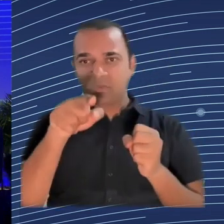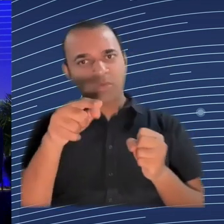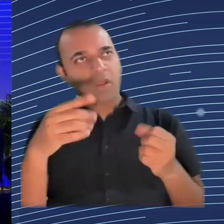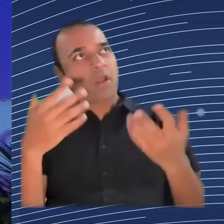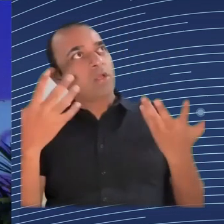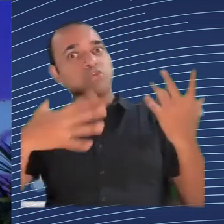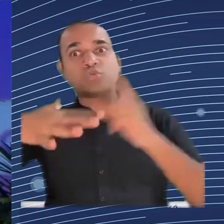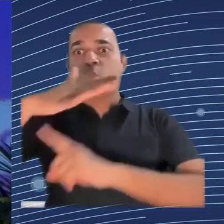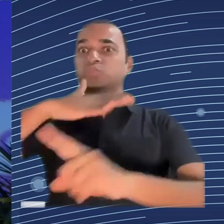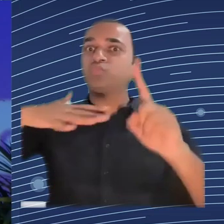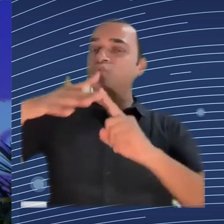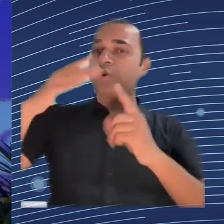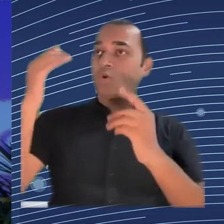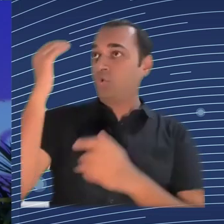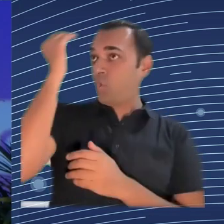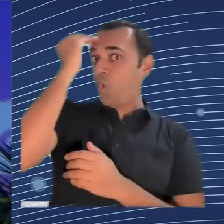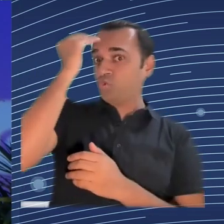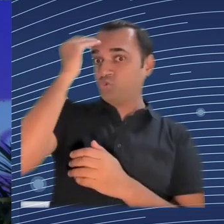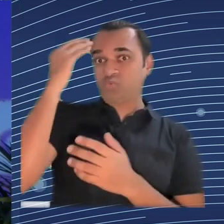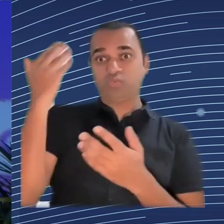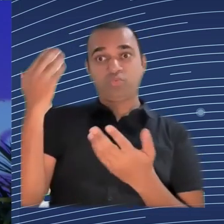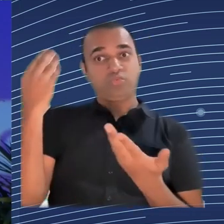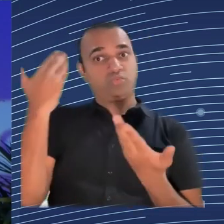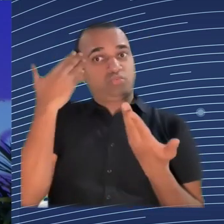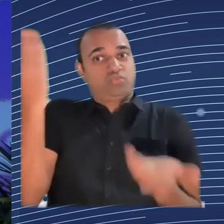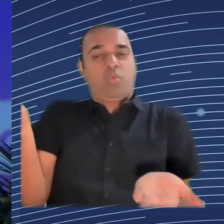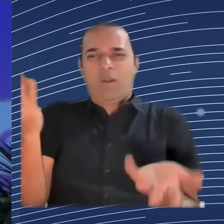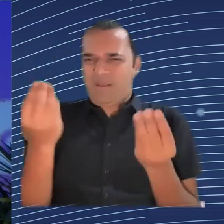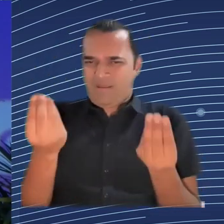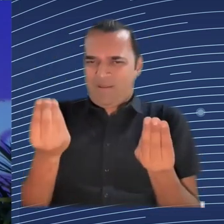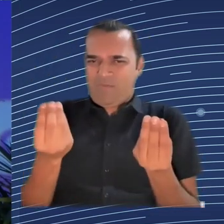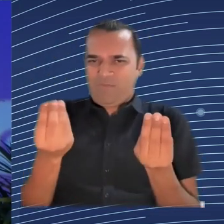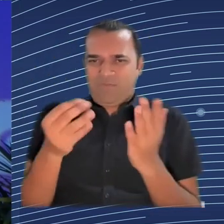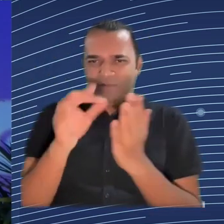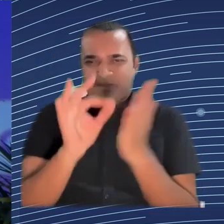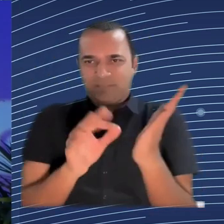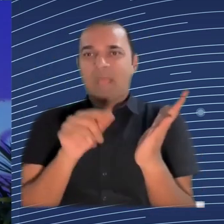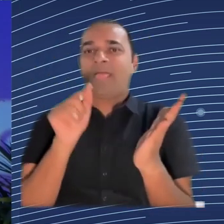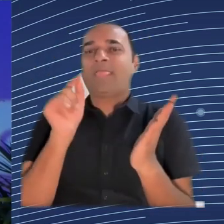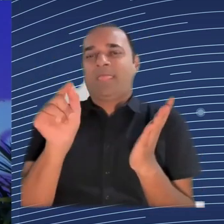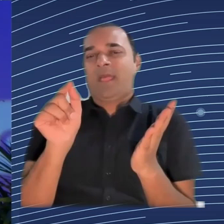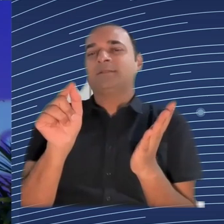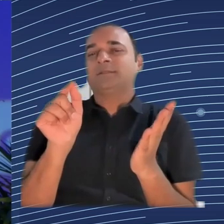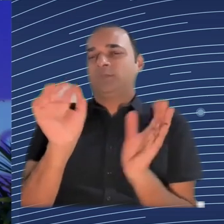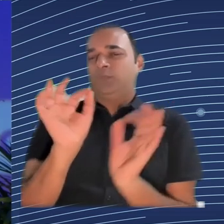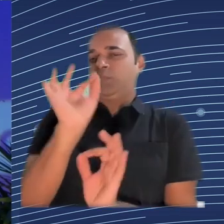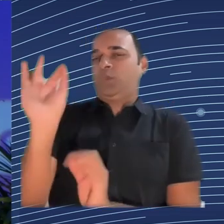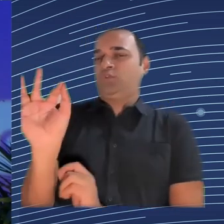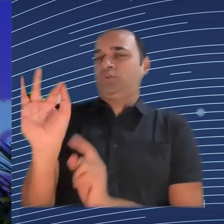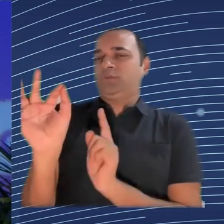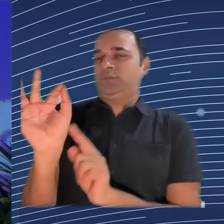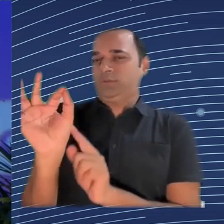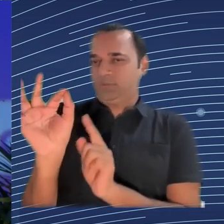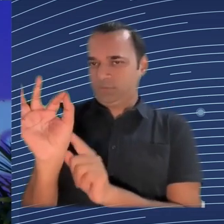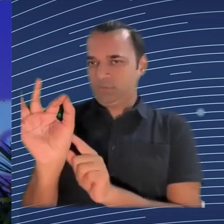question that we should be asking much more often than related to the technical skills. While related to the institutionalization process